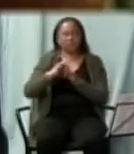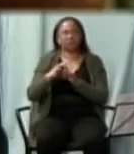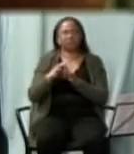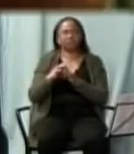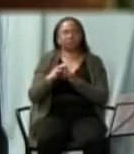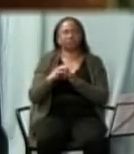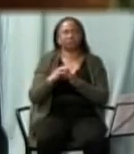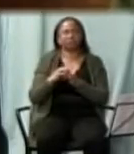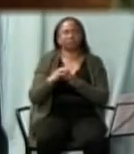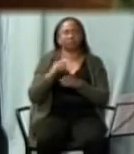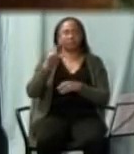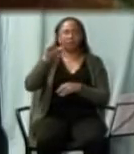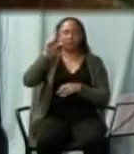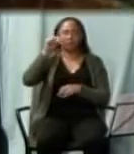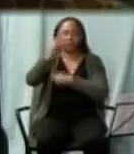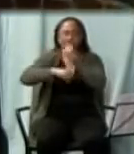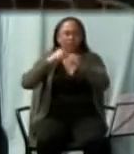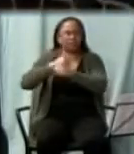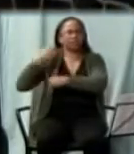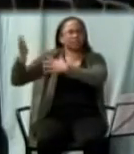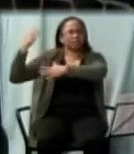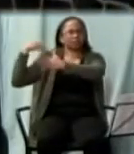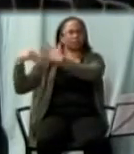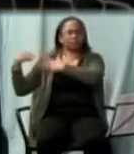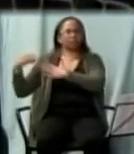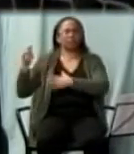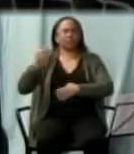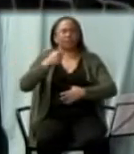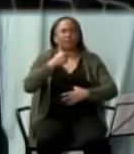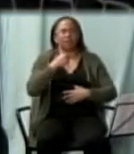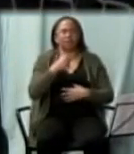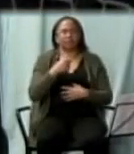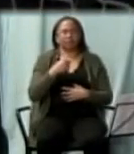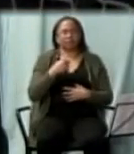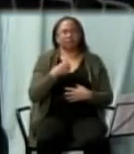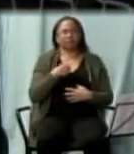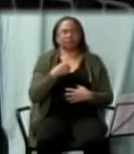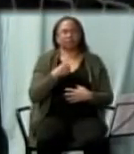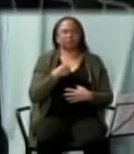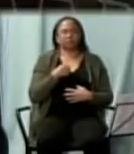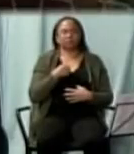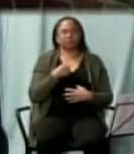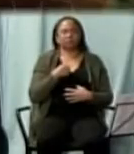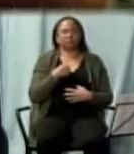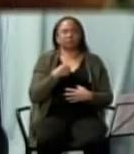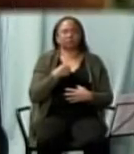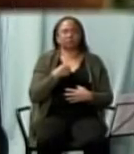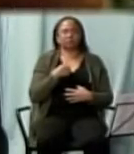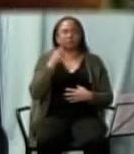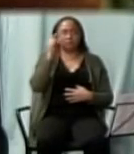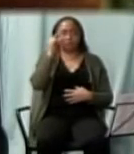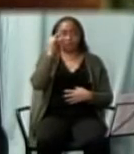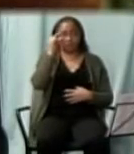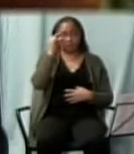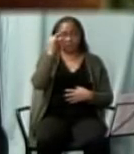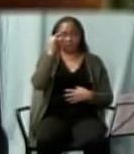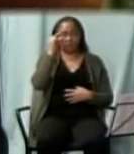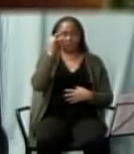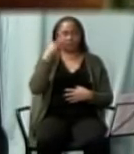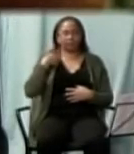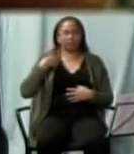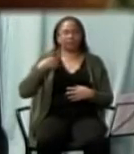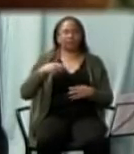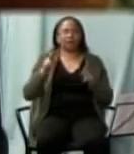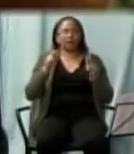It's 20 years ago. I was given little date palms by a